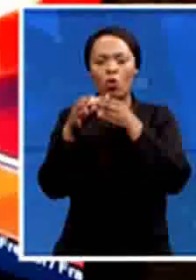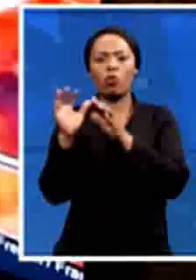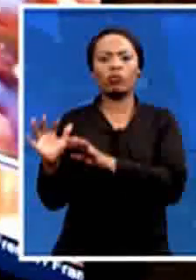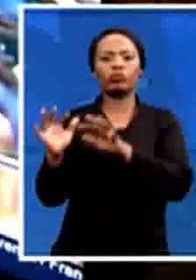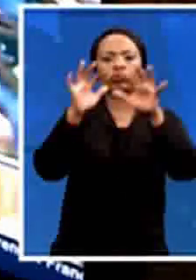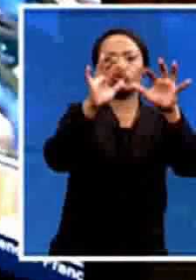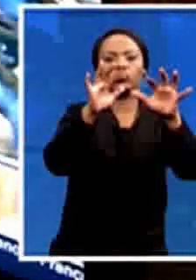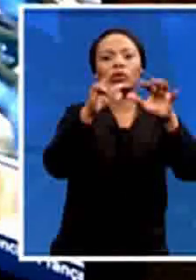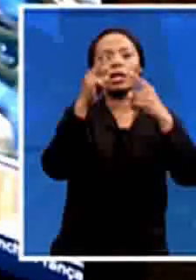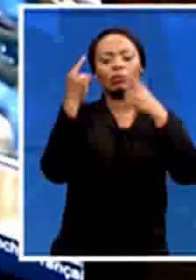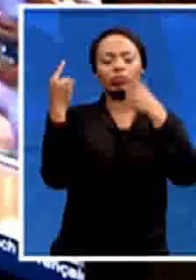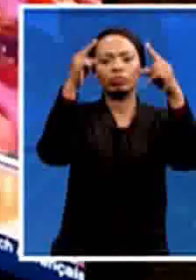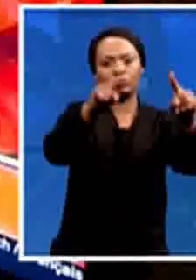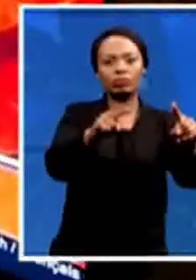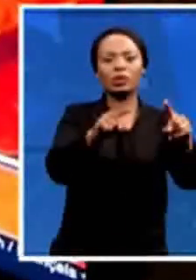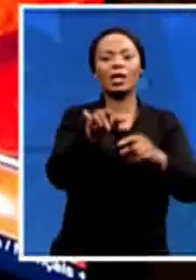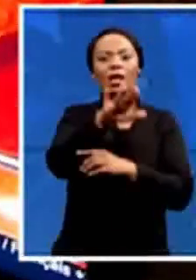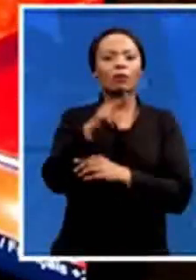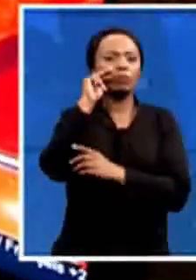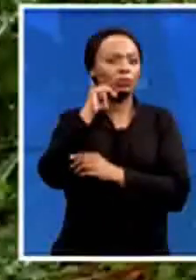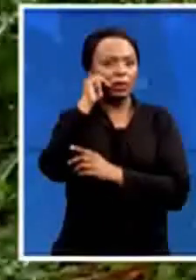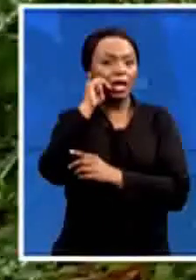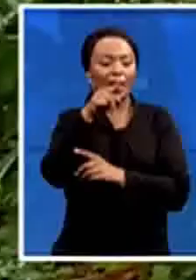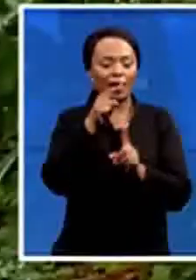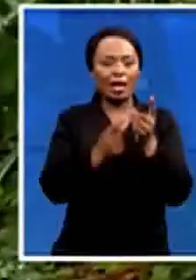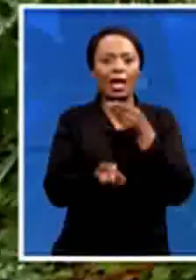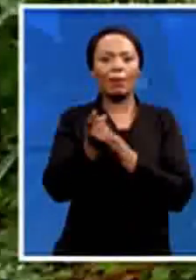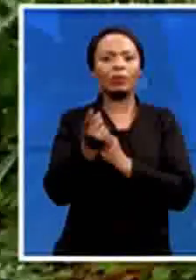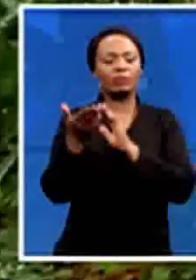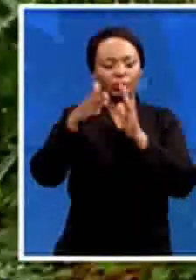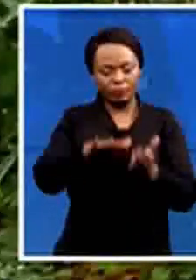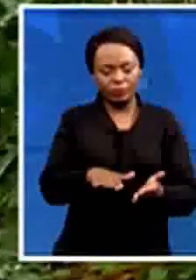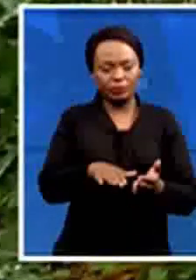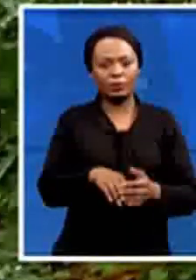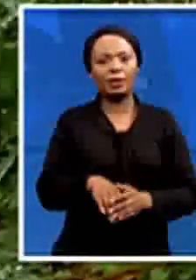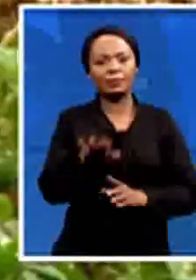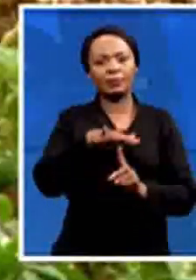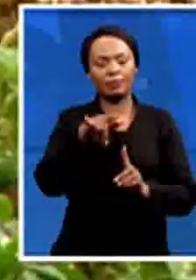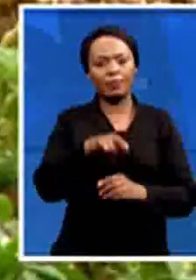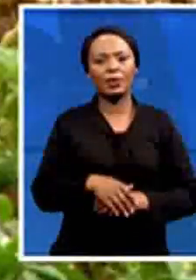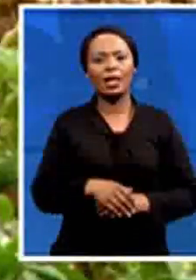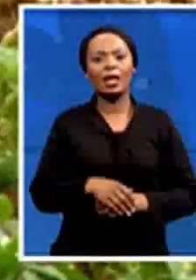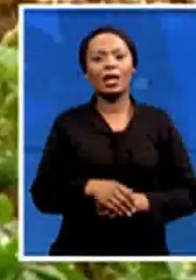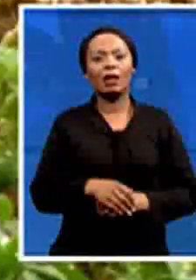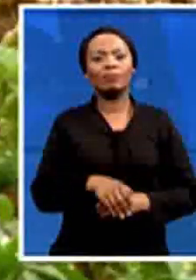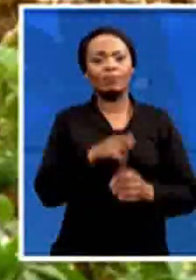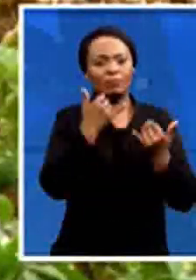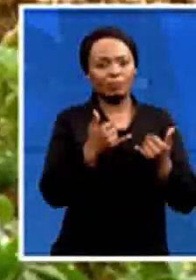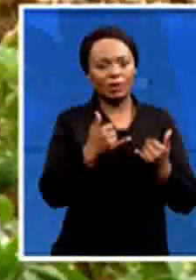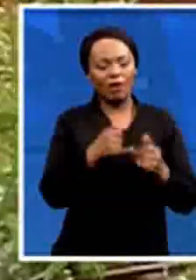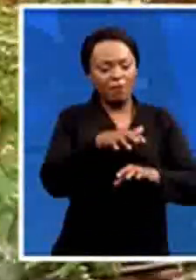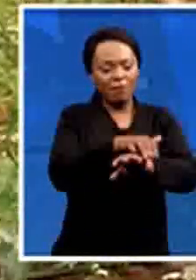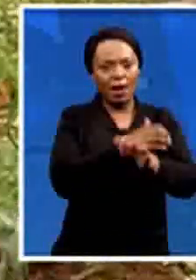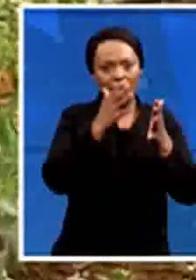plague rimages to see the internationally renowned faith healer. A retired artisan and now a farmer, Patrick Madz used to coordinate